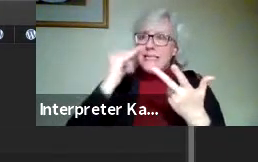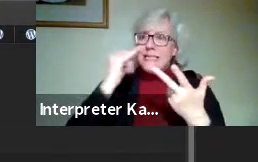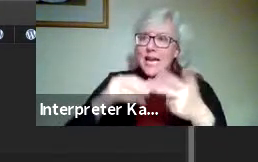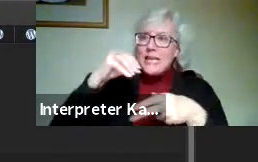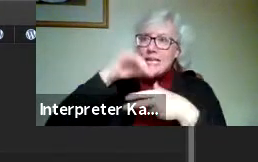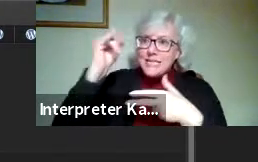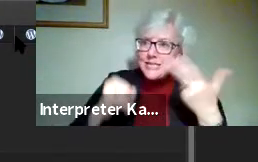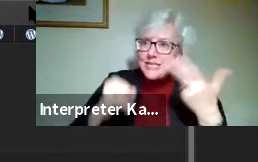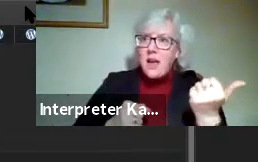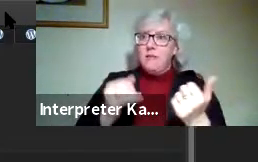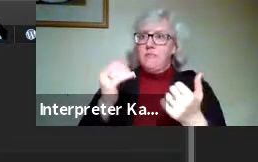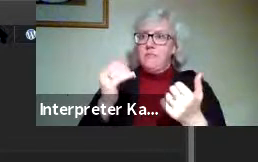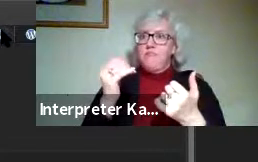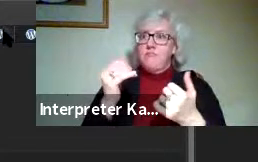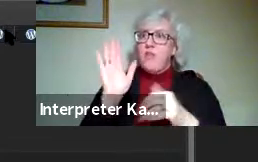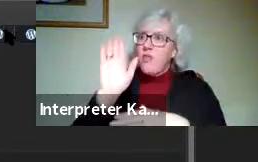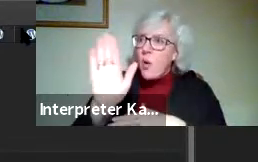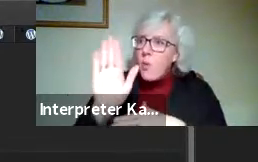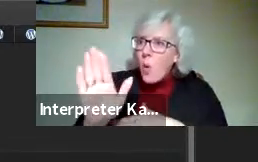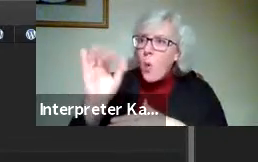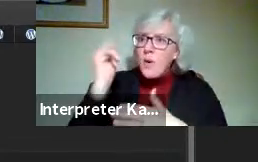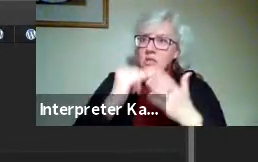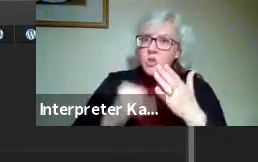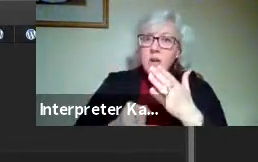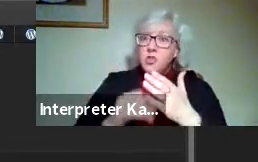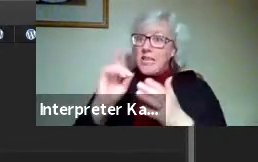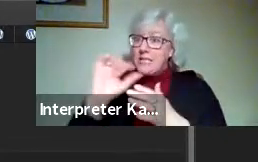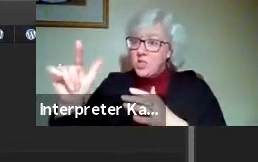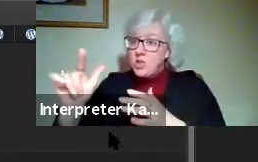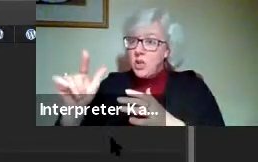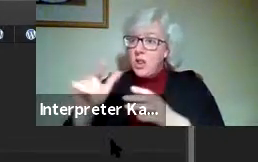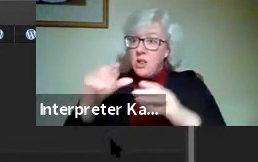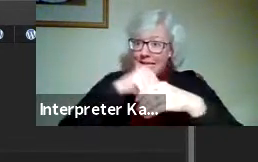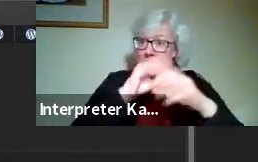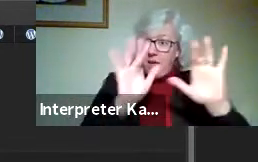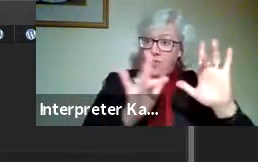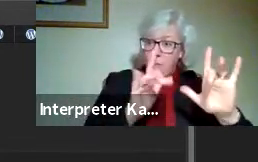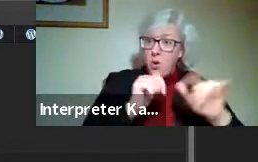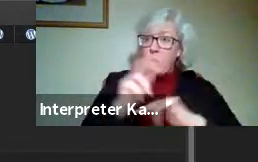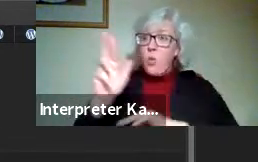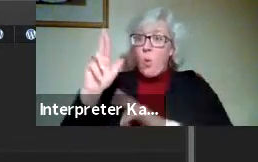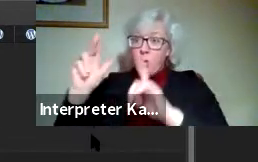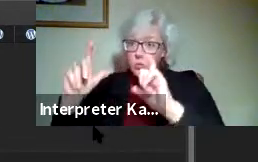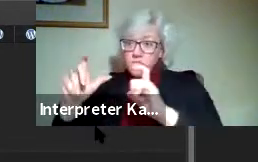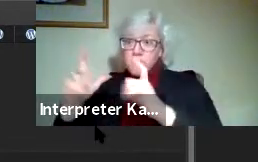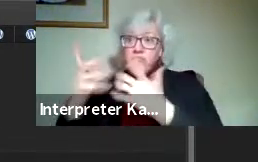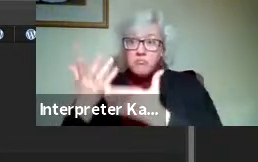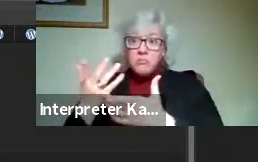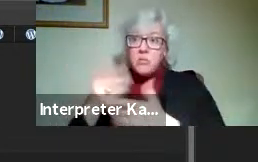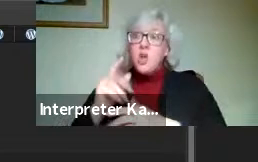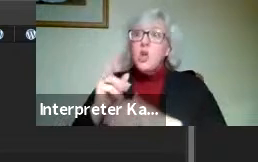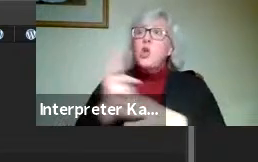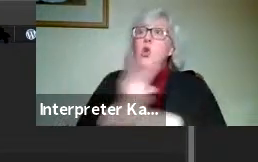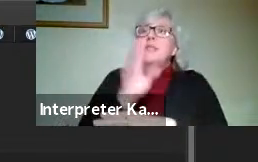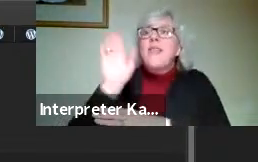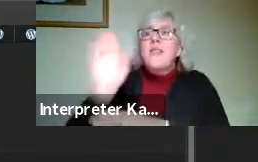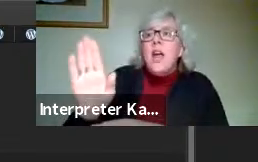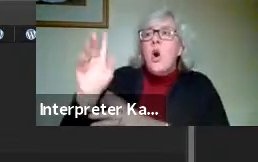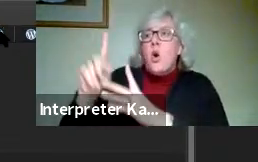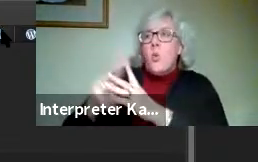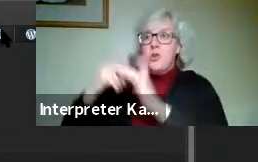are creating their own illustrations digitally or traditionally and using their own original photography.